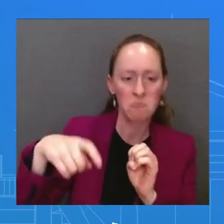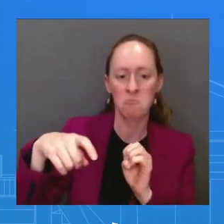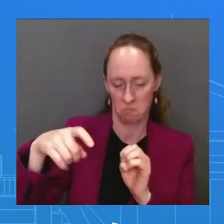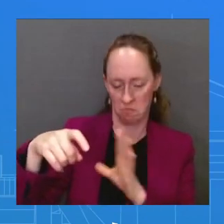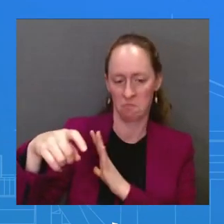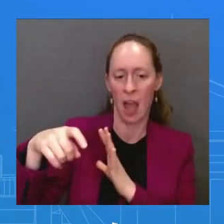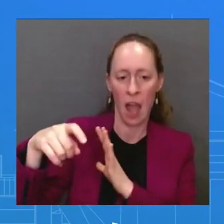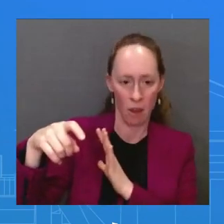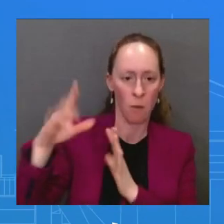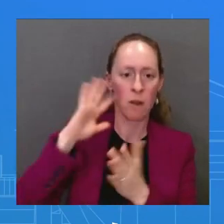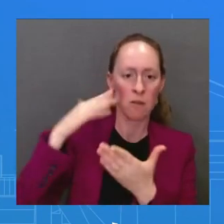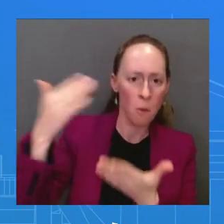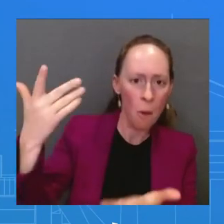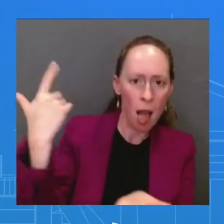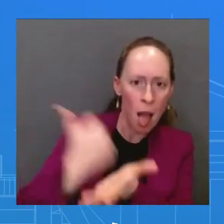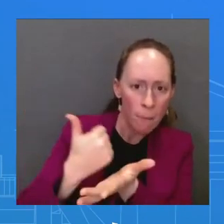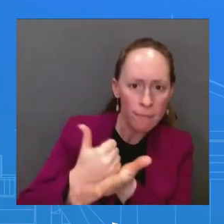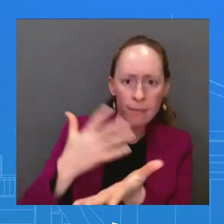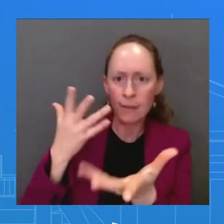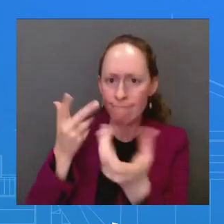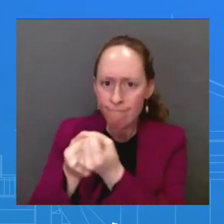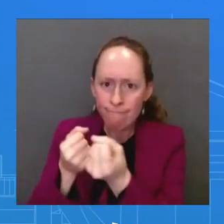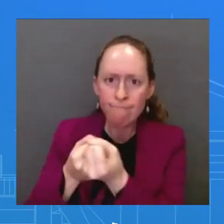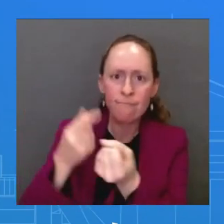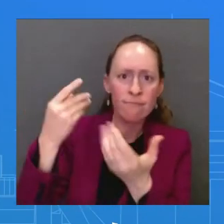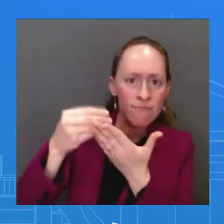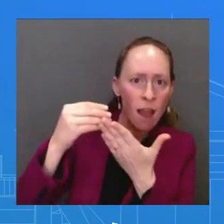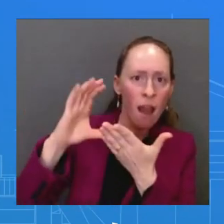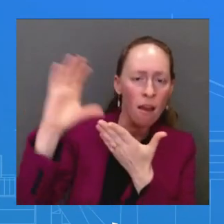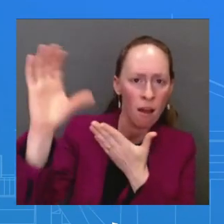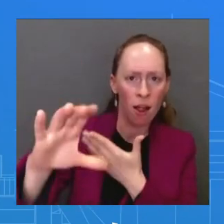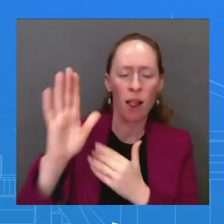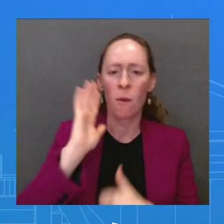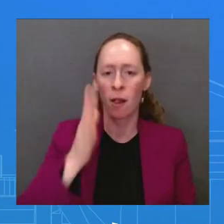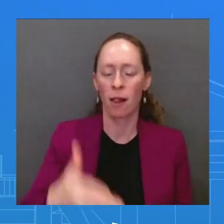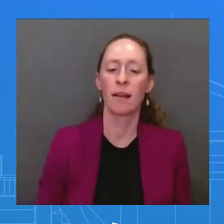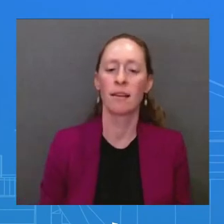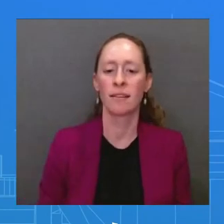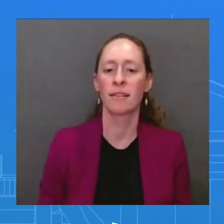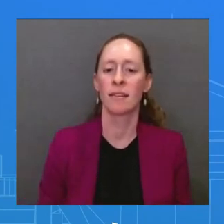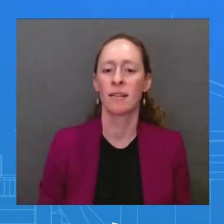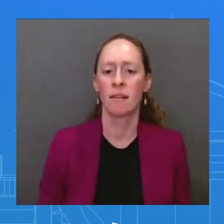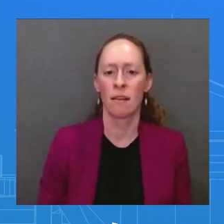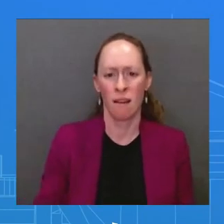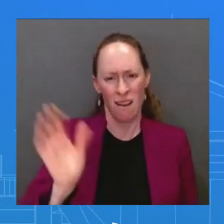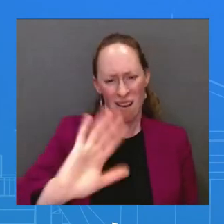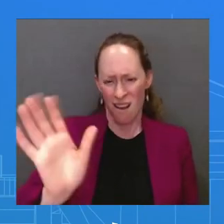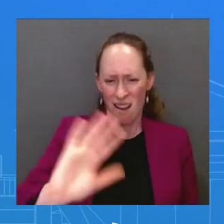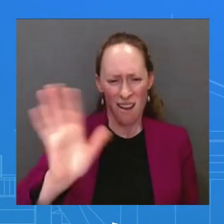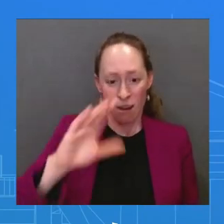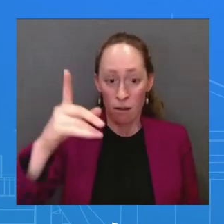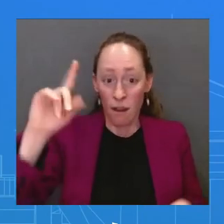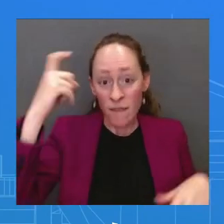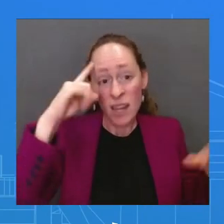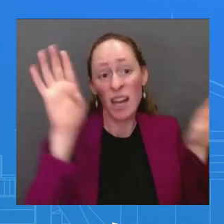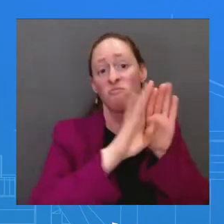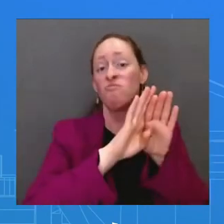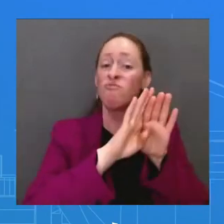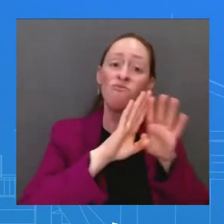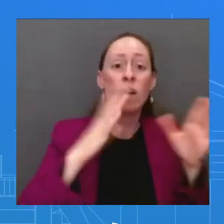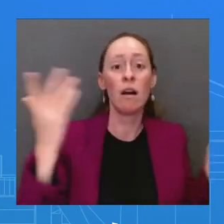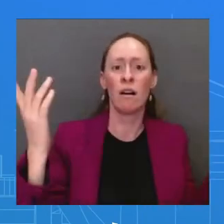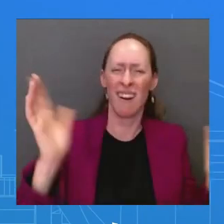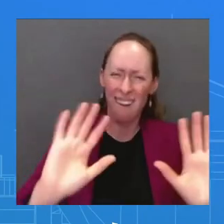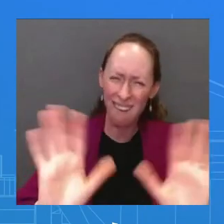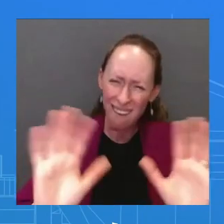there should not be a reason to shut down the government. We believe Congress should do their job. It is their job. It is their job to